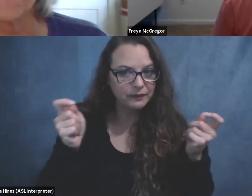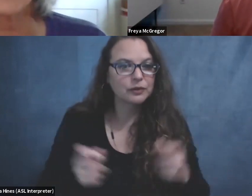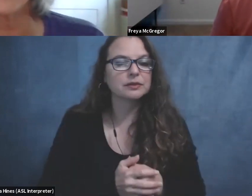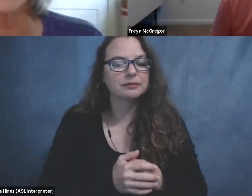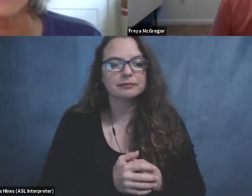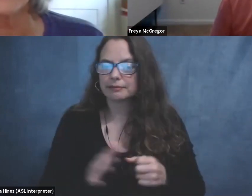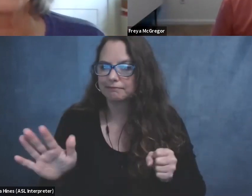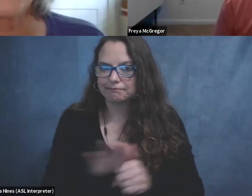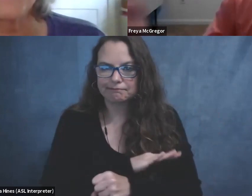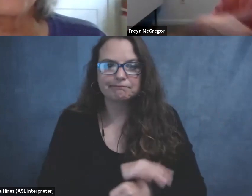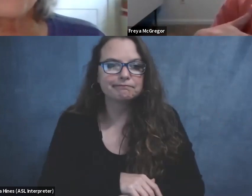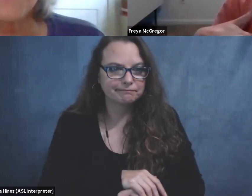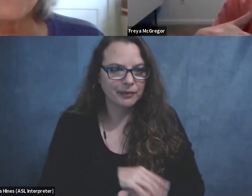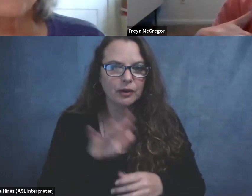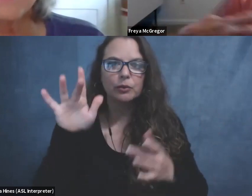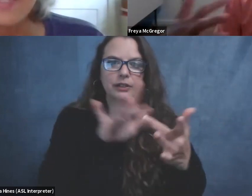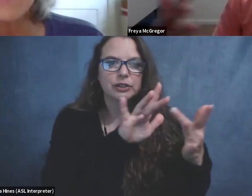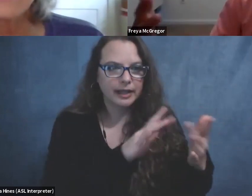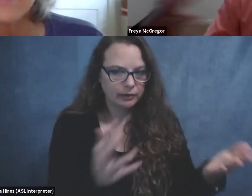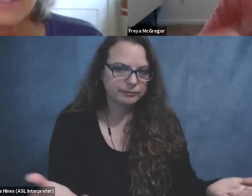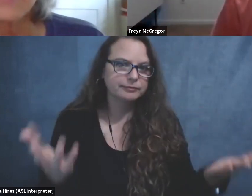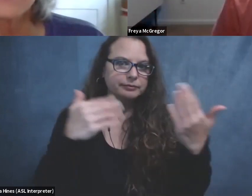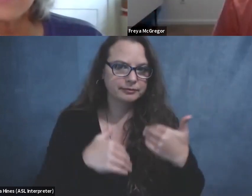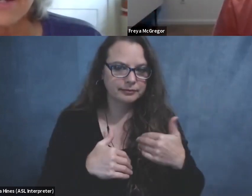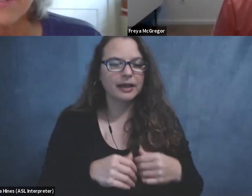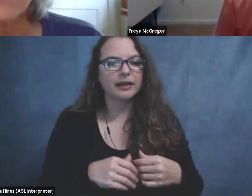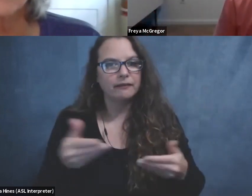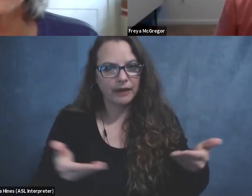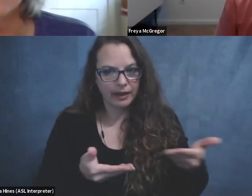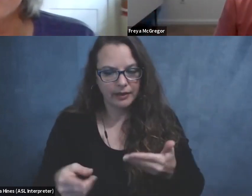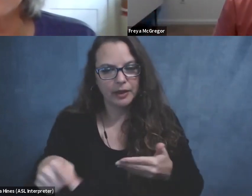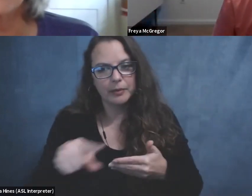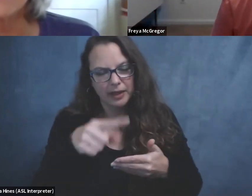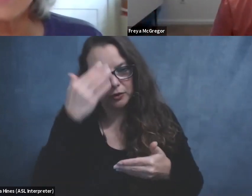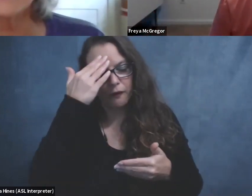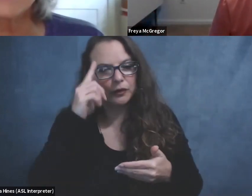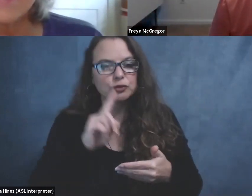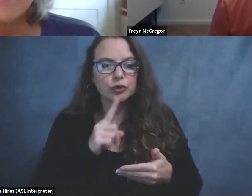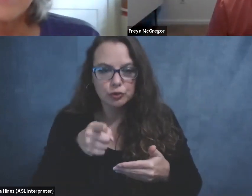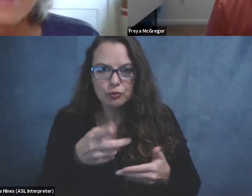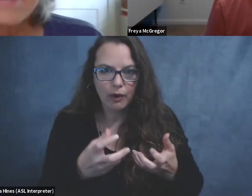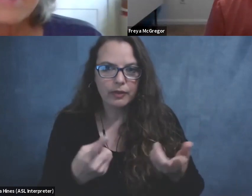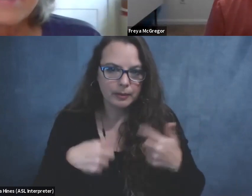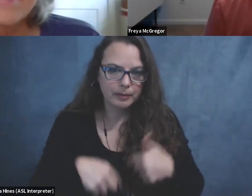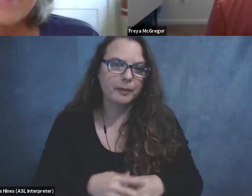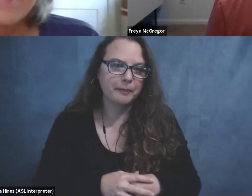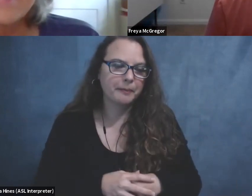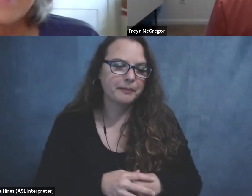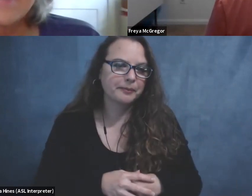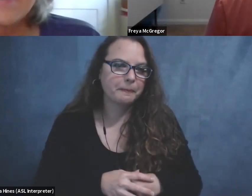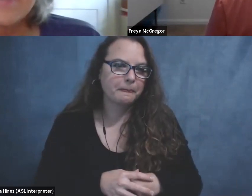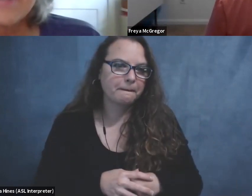totally. Yes. Reaching out and inviting people means they know for sure that you want them to come. Yes. Um,